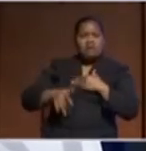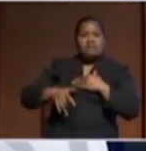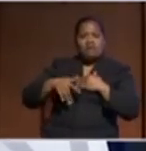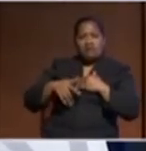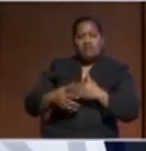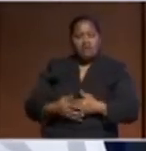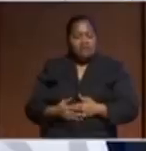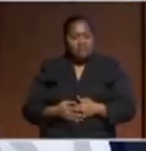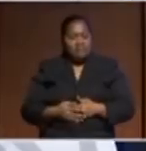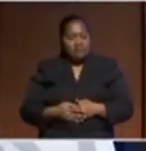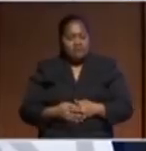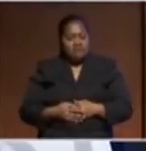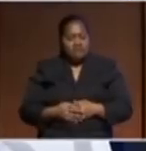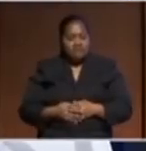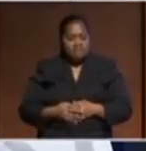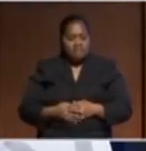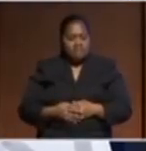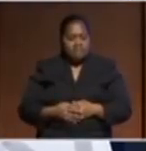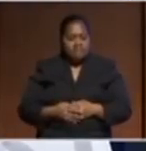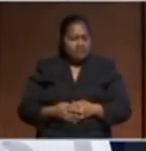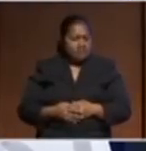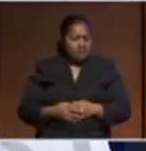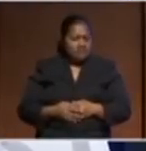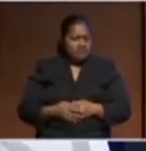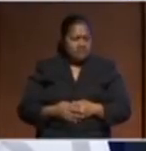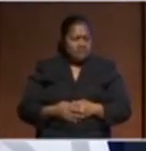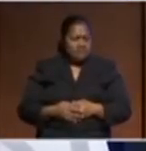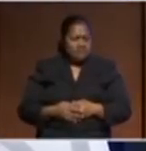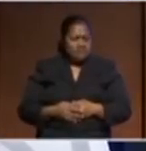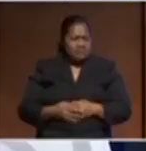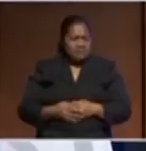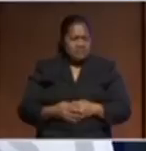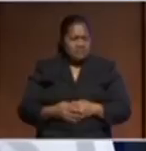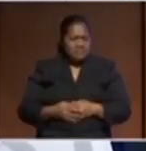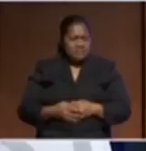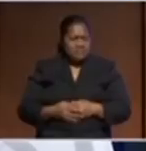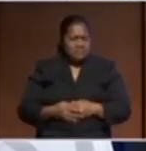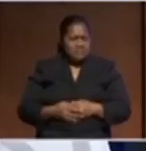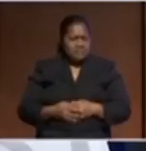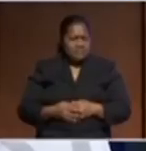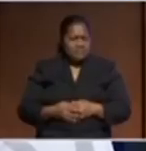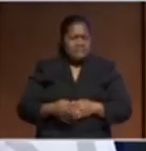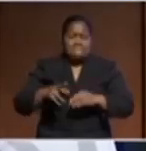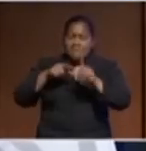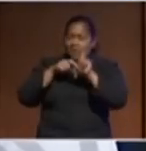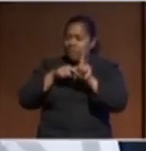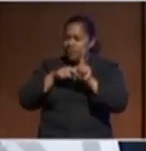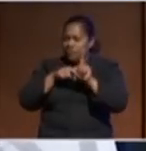confidence that it would be a better world for the future. For the younger youth that